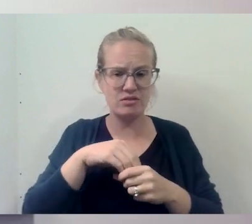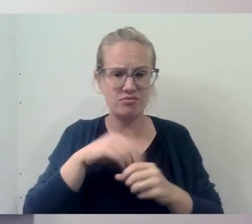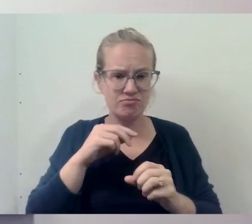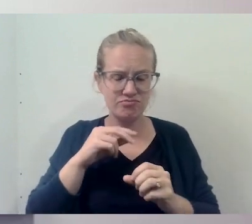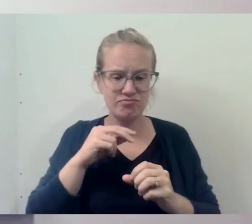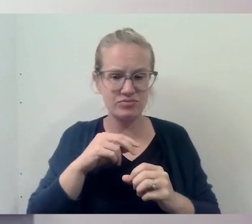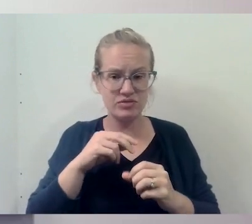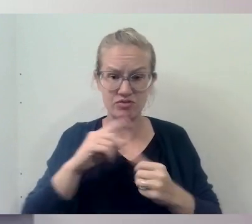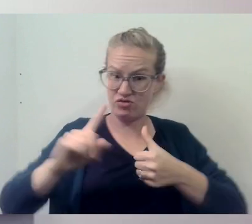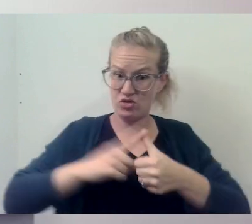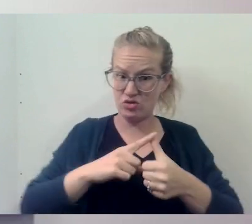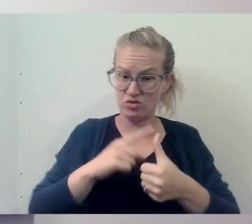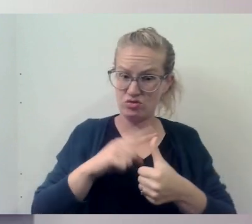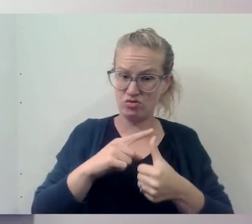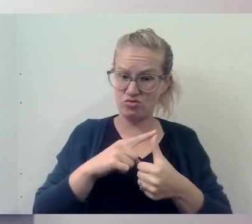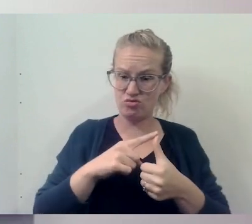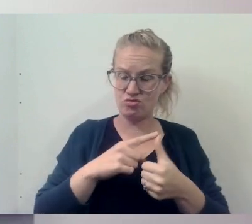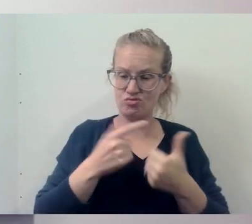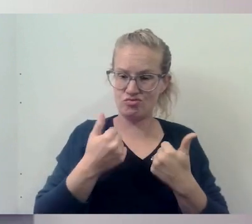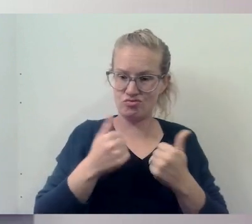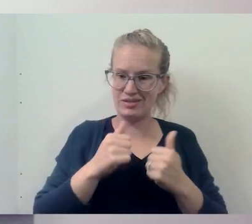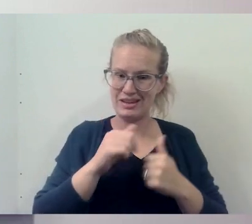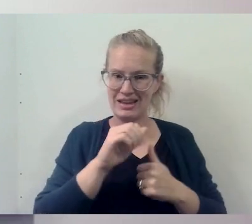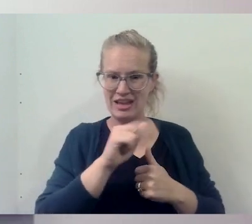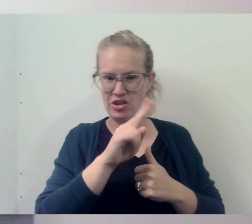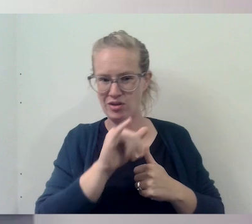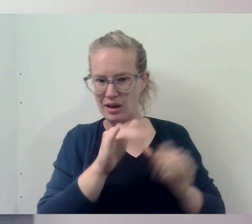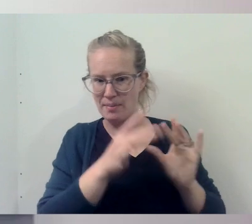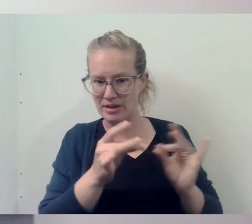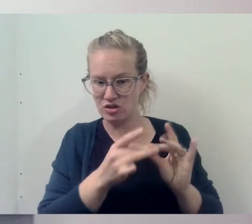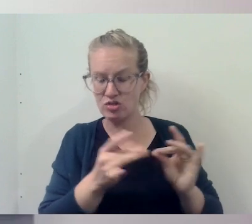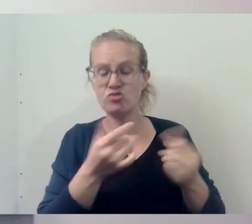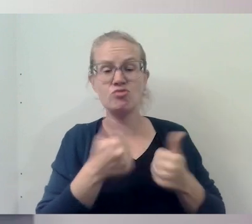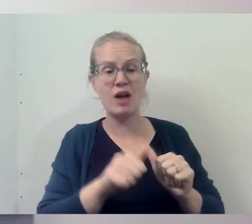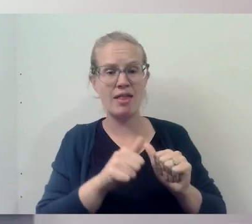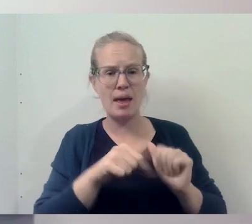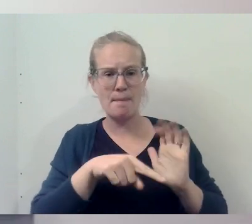First of all, to try to, you know, as you said, Anthony, to try to reduce,